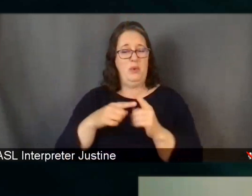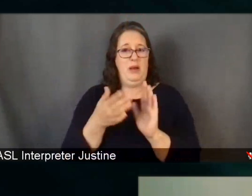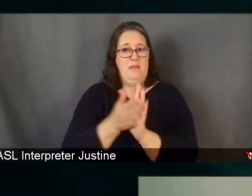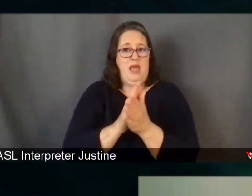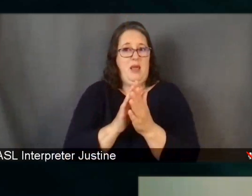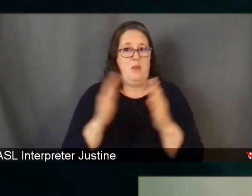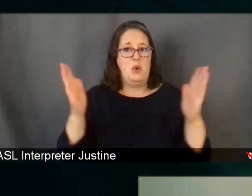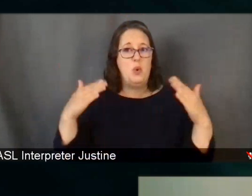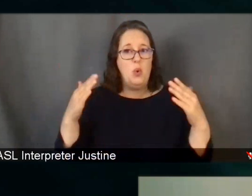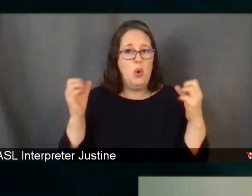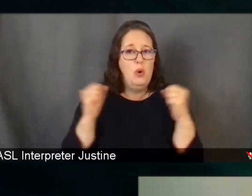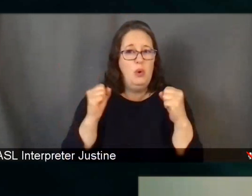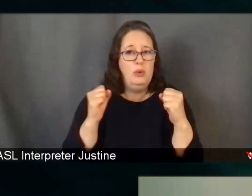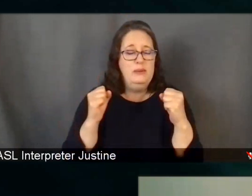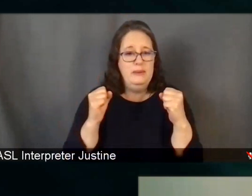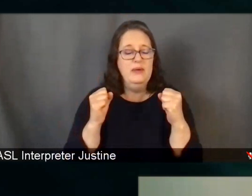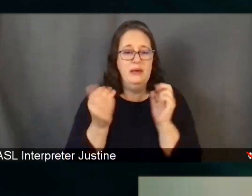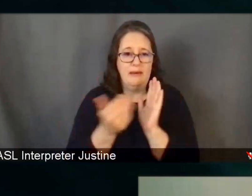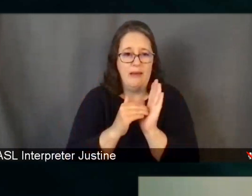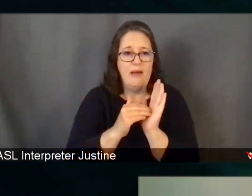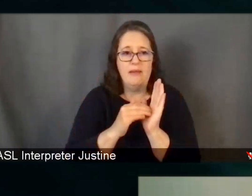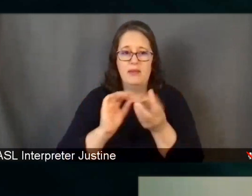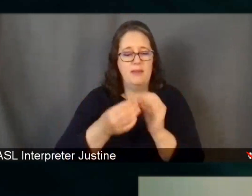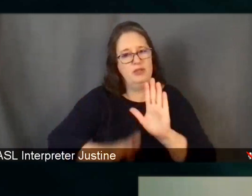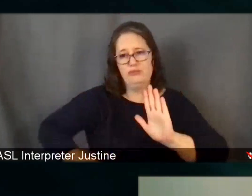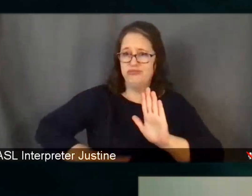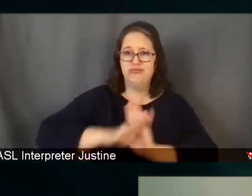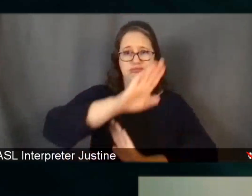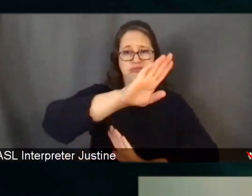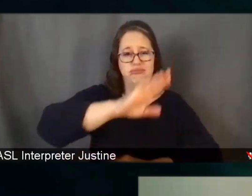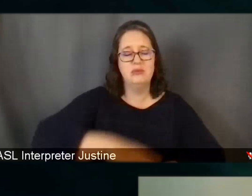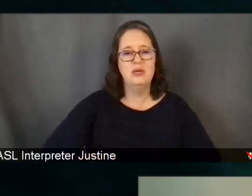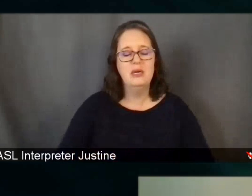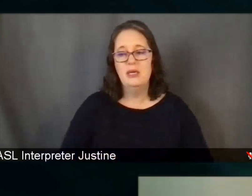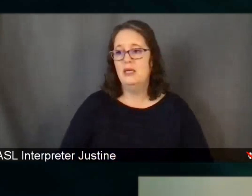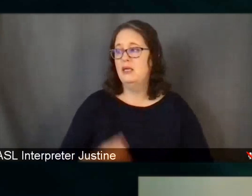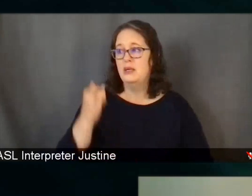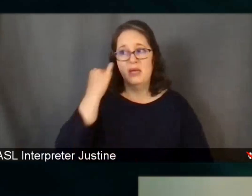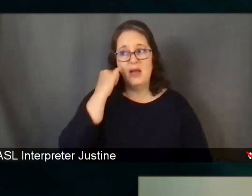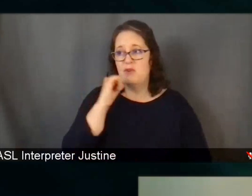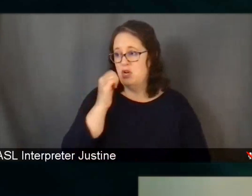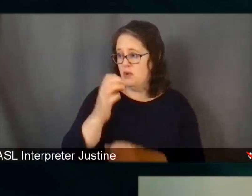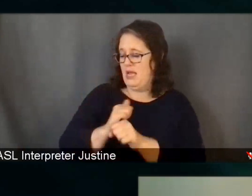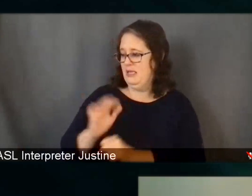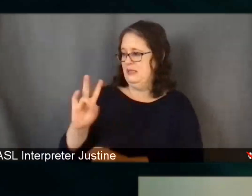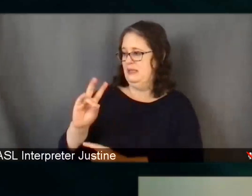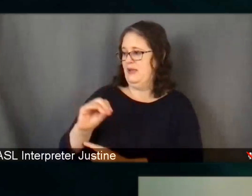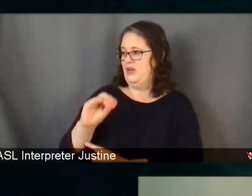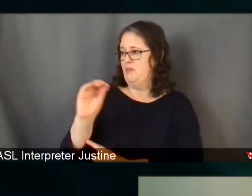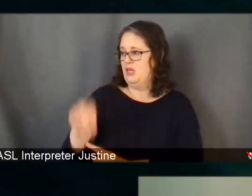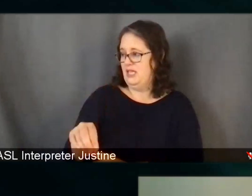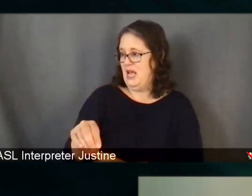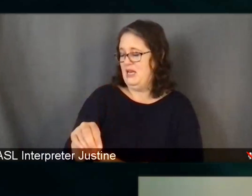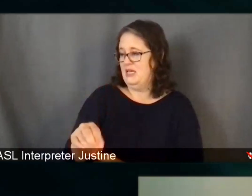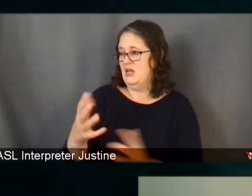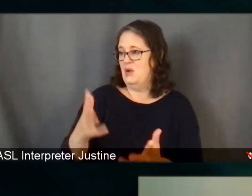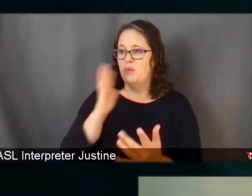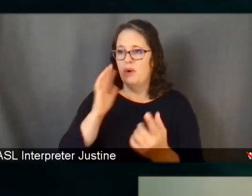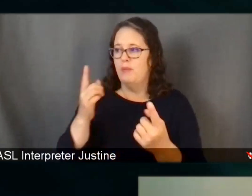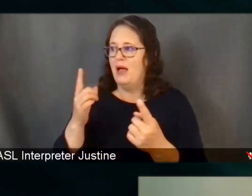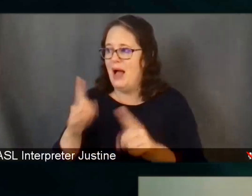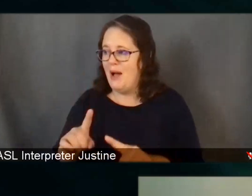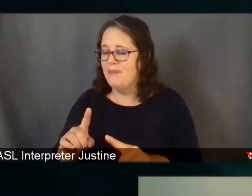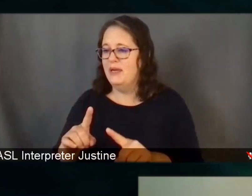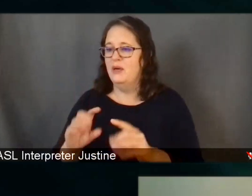a little bit about what some of the concerns may be if we don't get to that critical vaccination rate. You know, you touched on them. And I